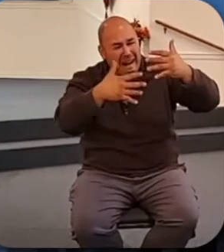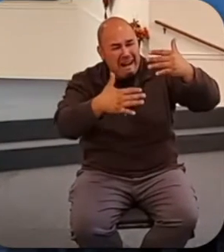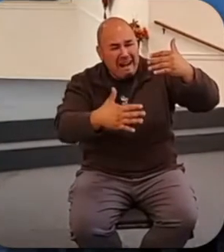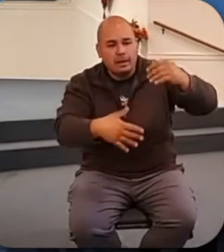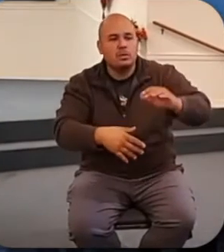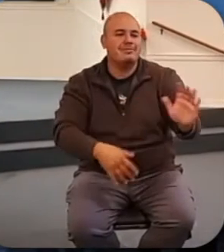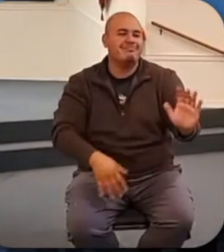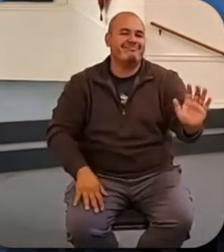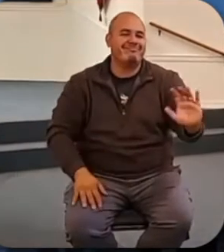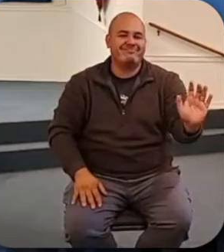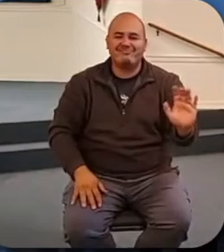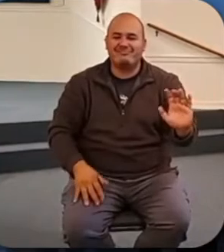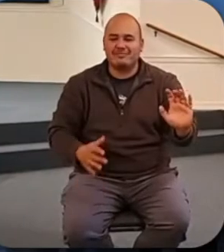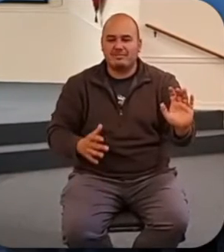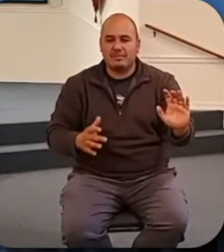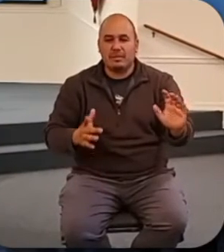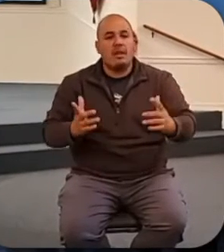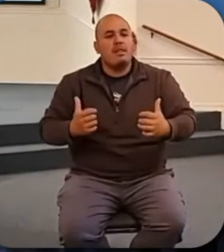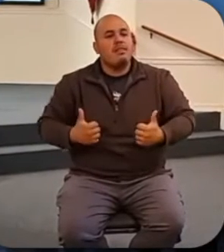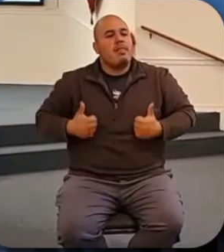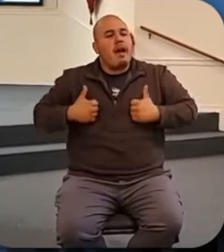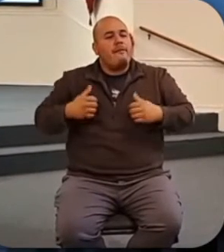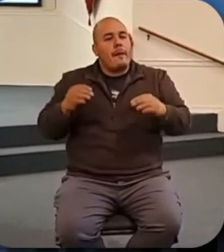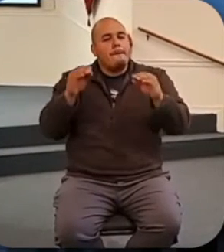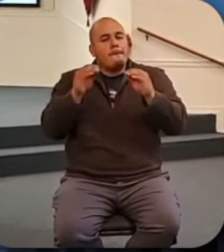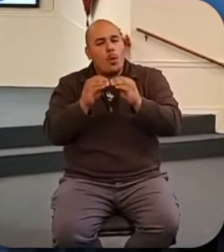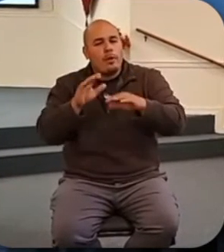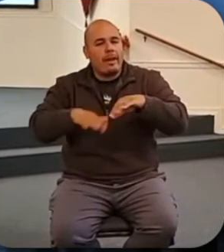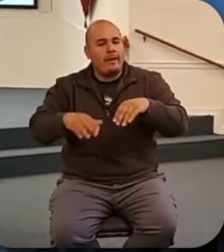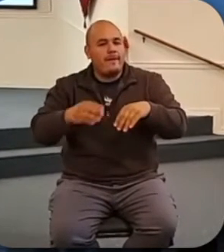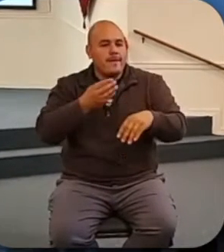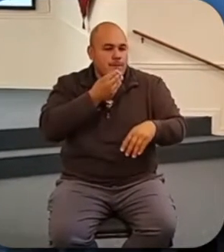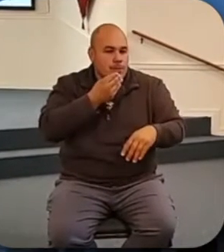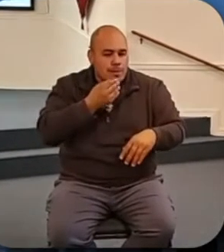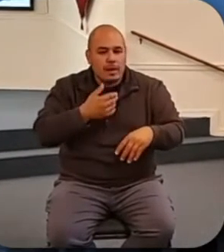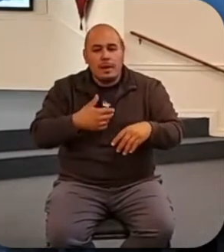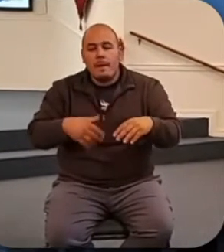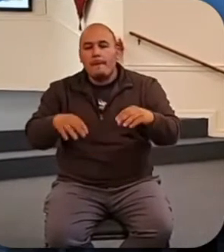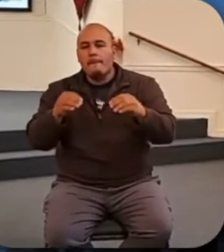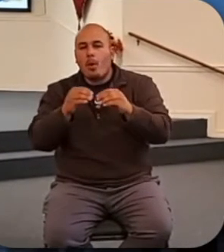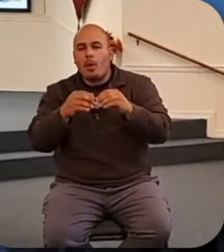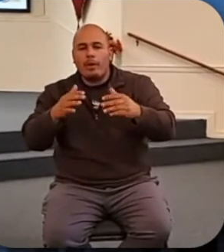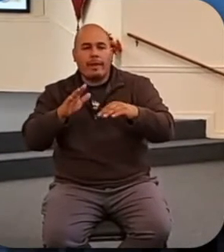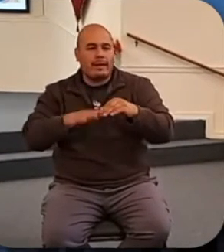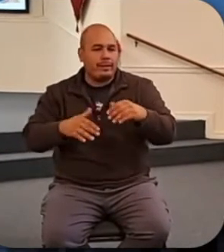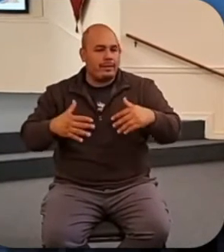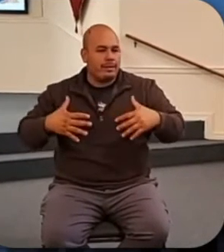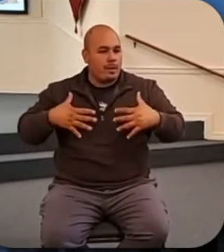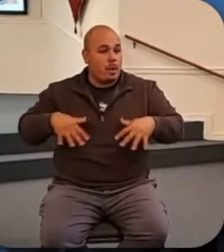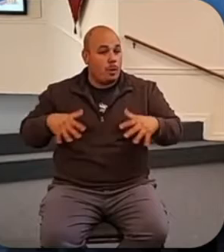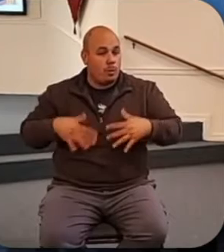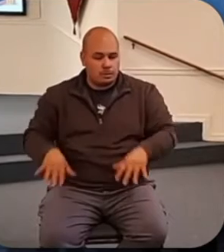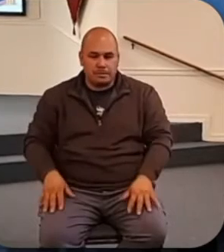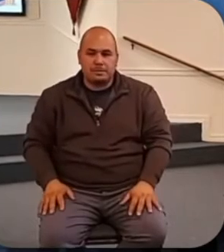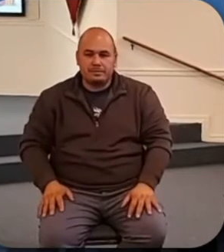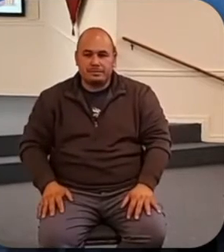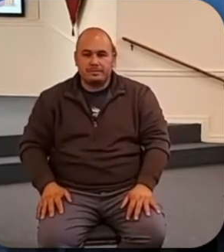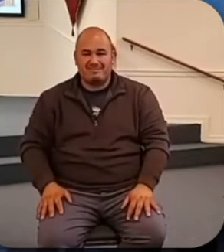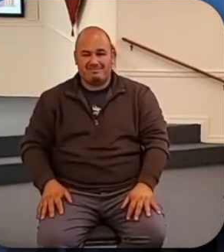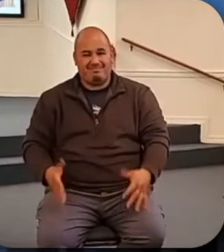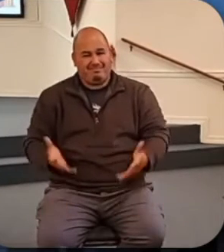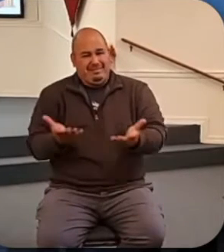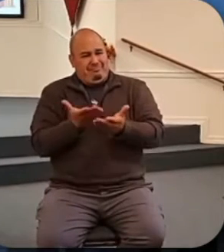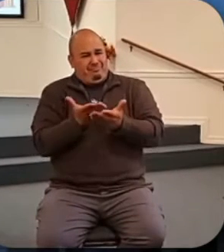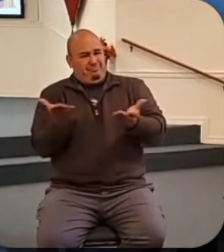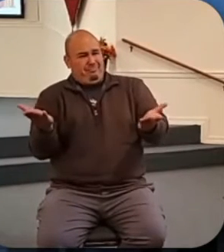says, for life is more than food and the body more than clothes. These things are not what